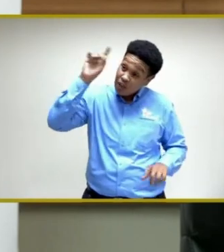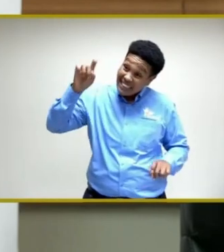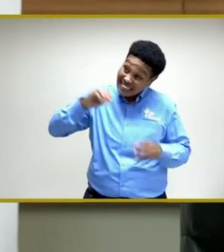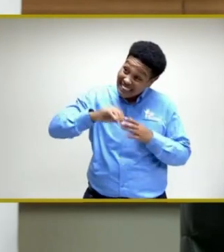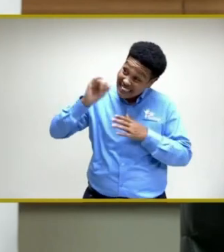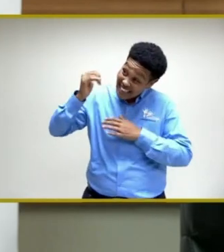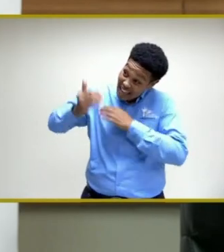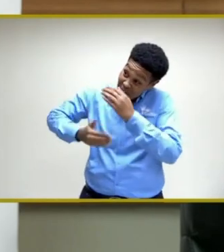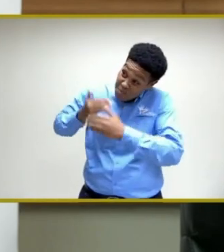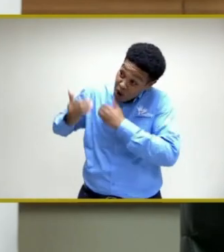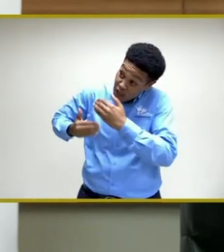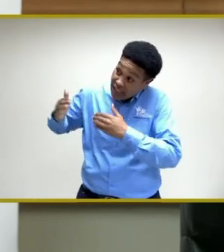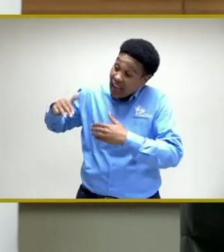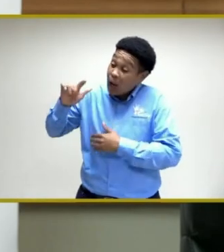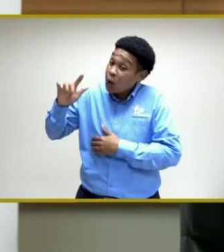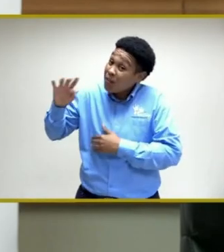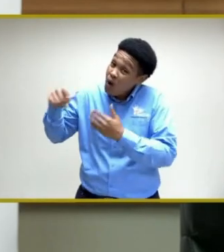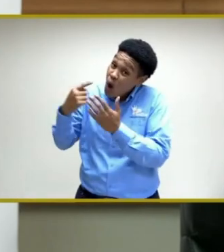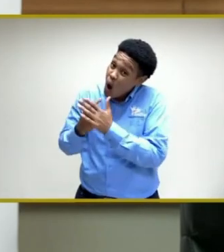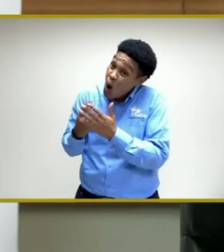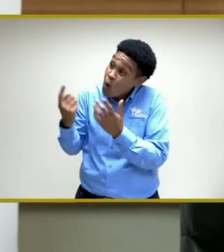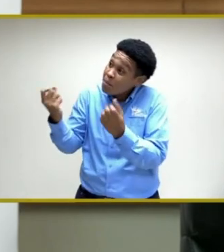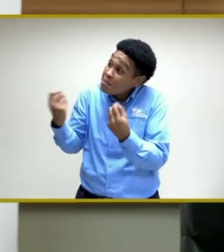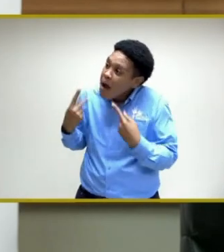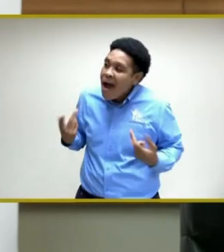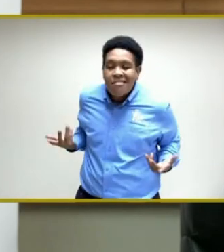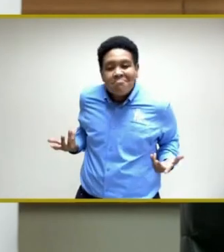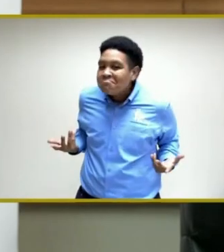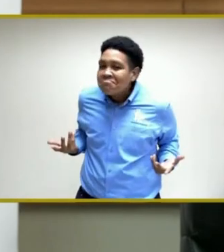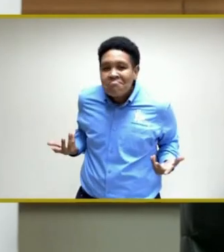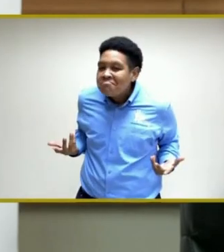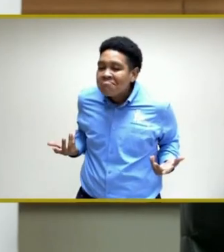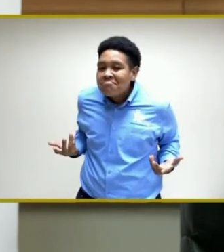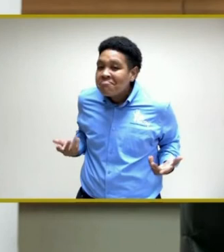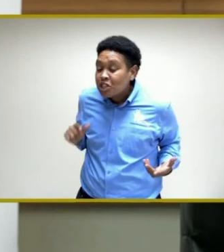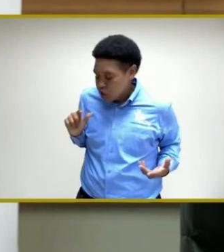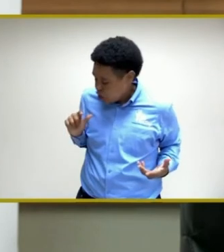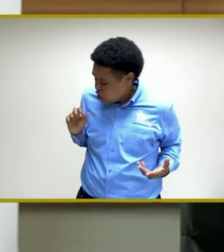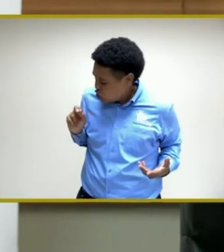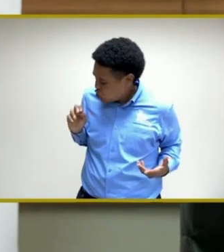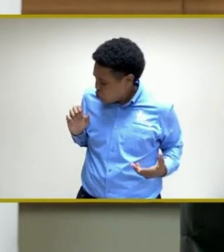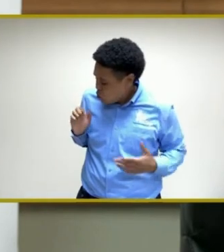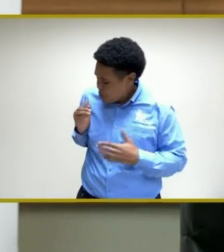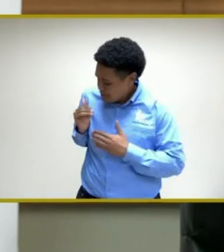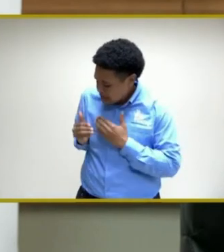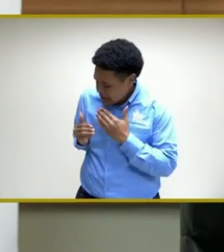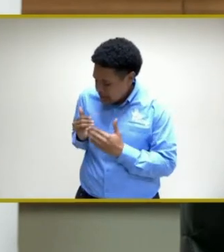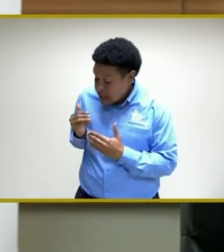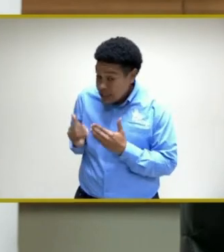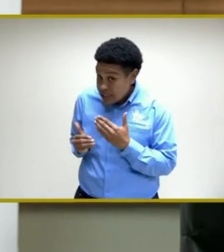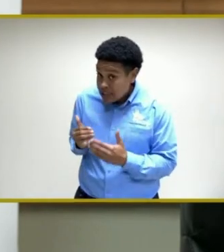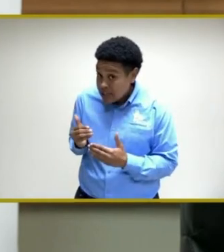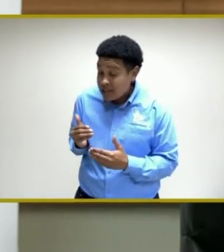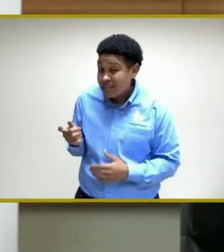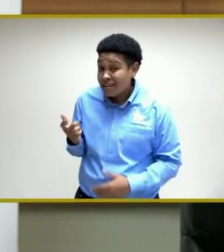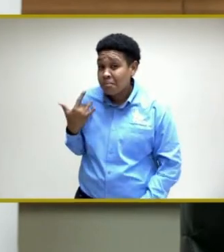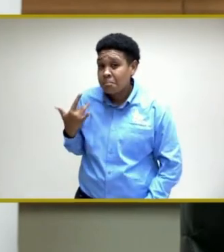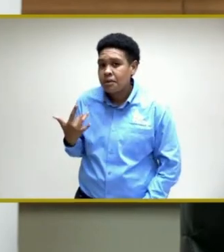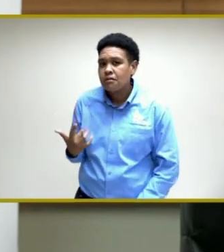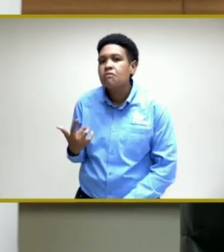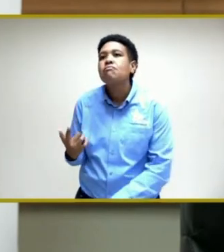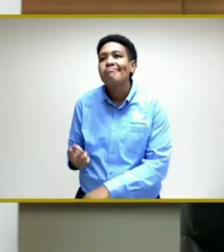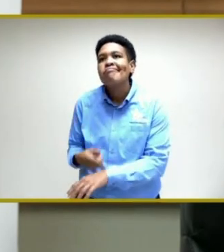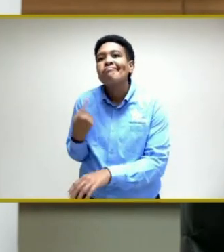it's not a 24-hour sample turnaround because the genome sequencing process apparently takes a while.